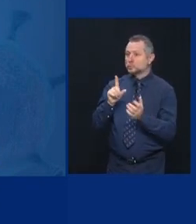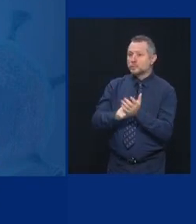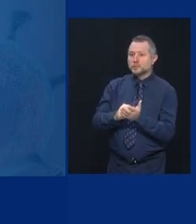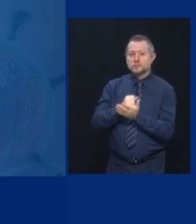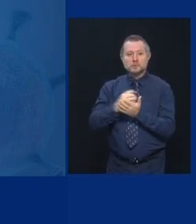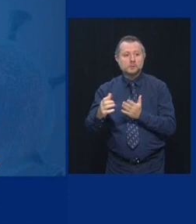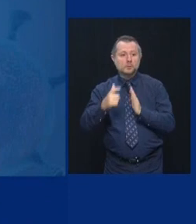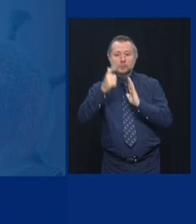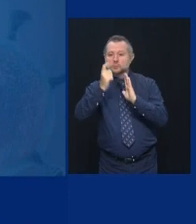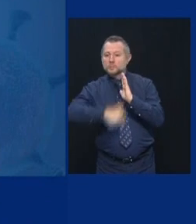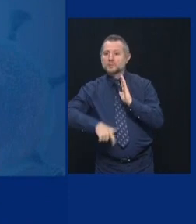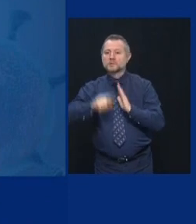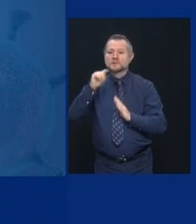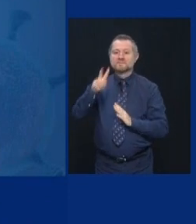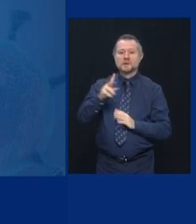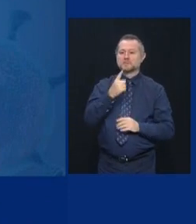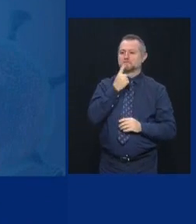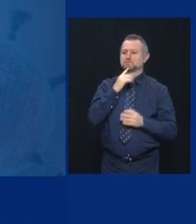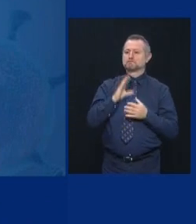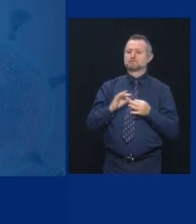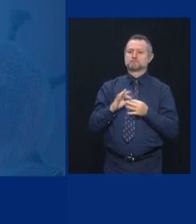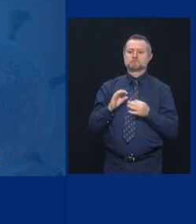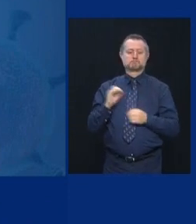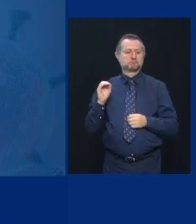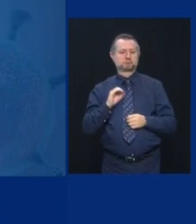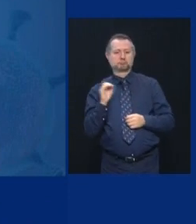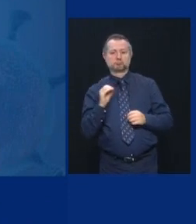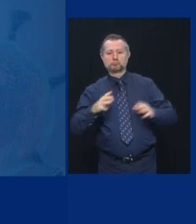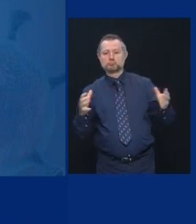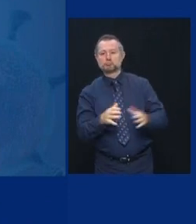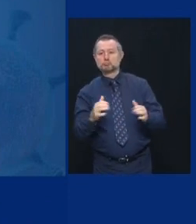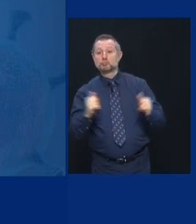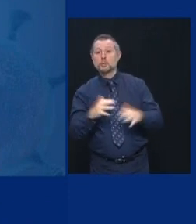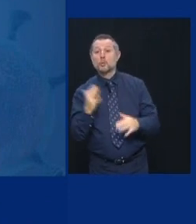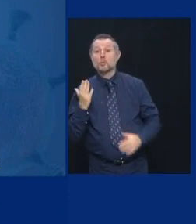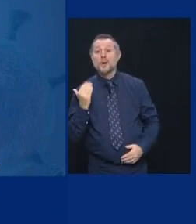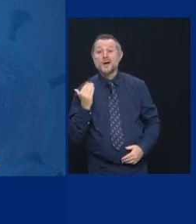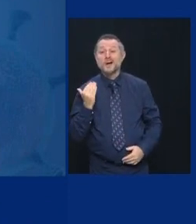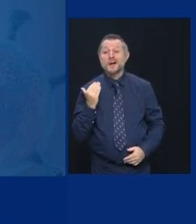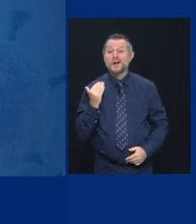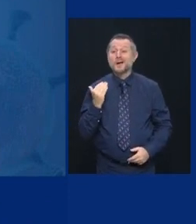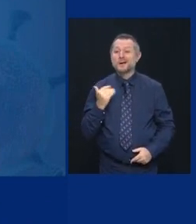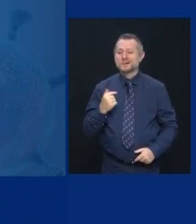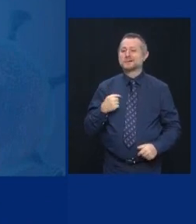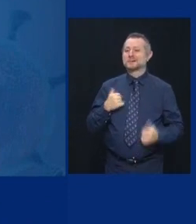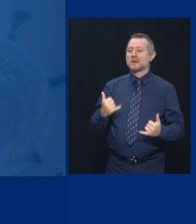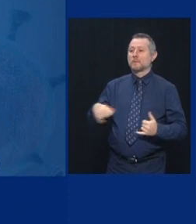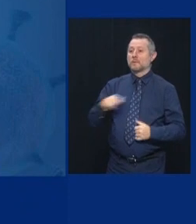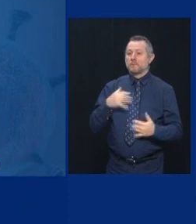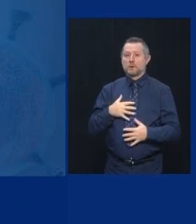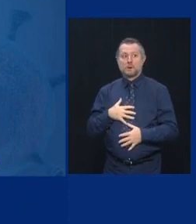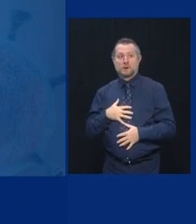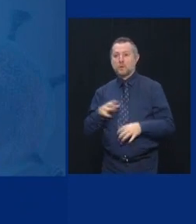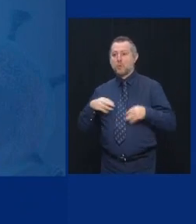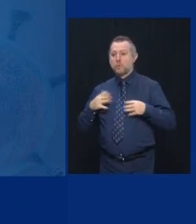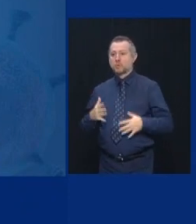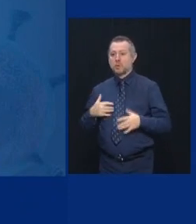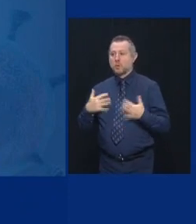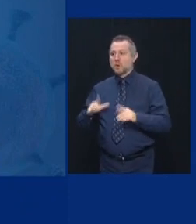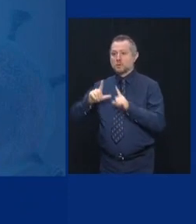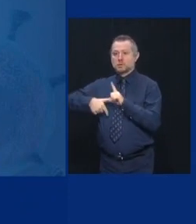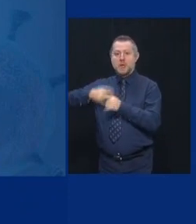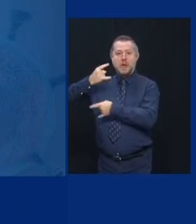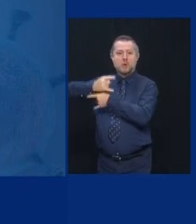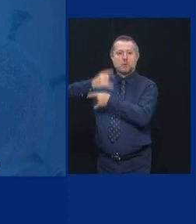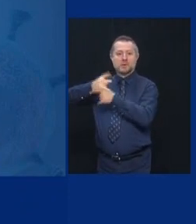and gatherings in front of bars and restaurants? Why? Because the owners know they'll lose their license. Oh,